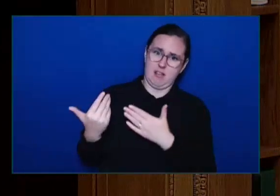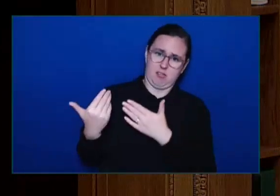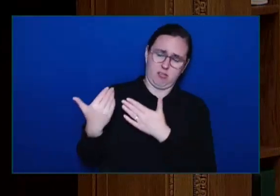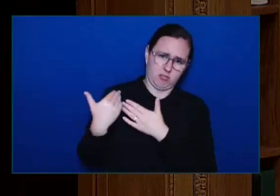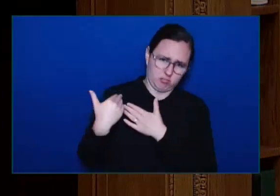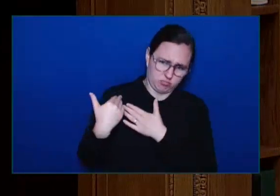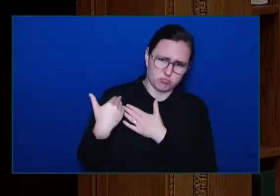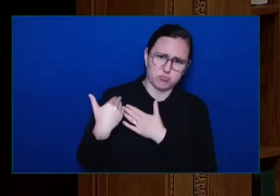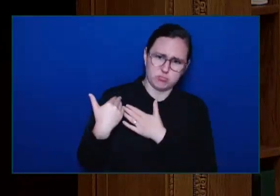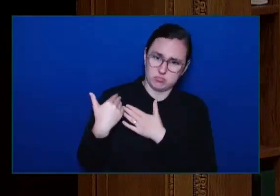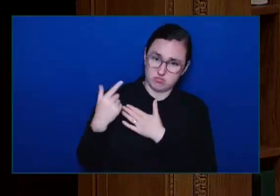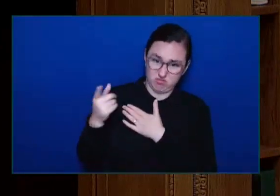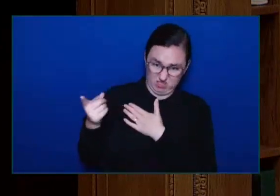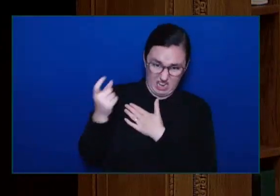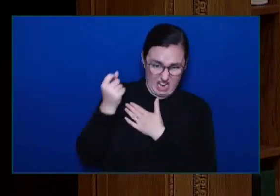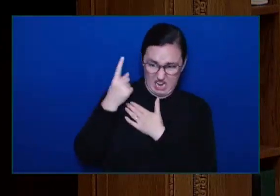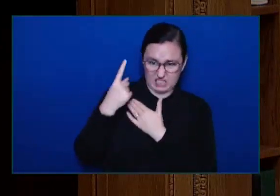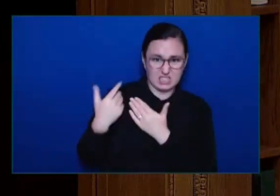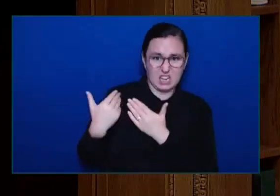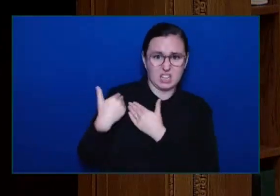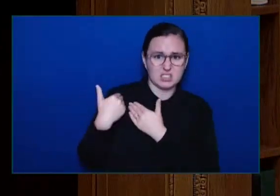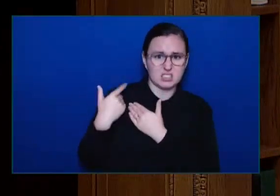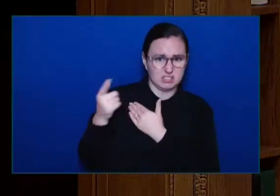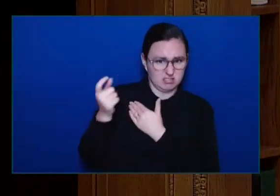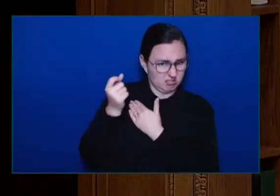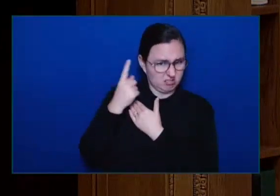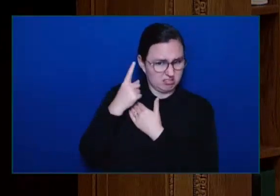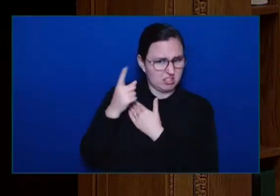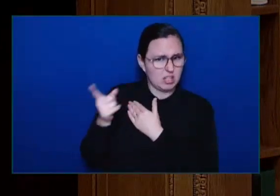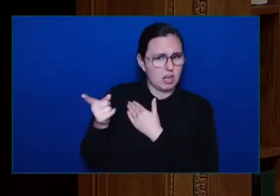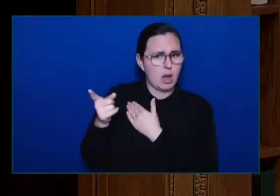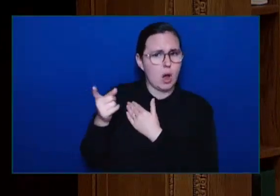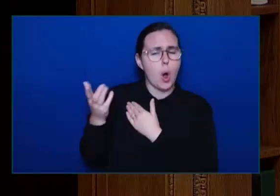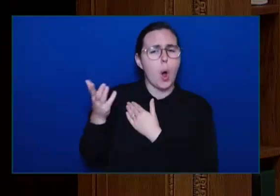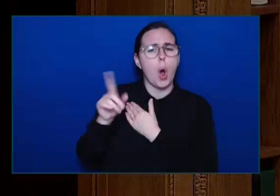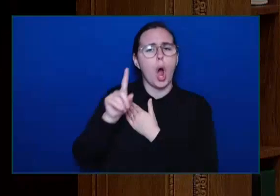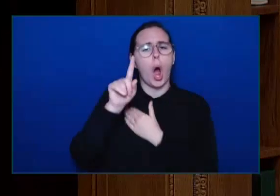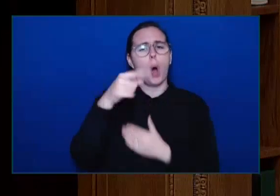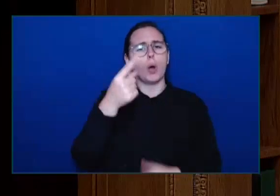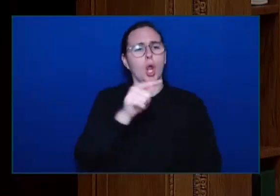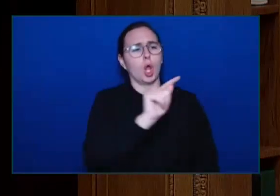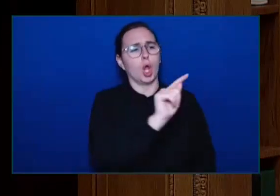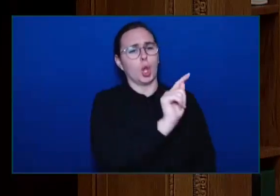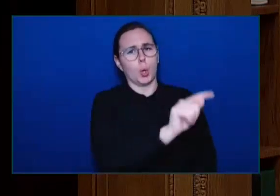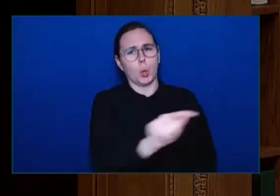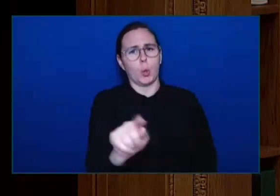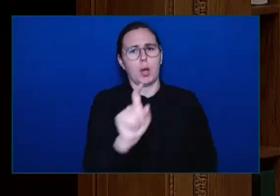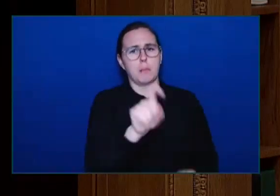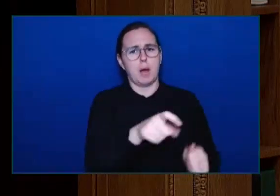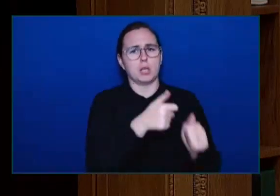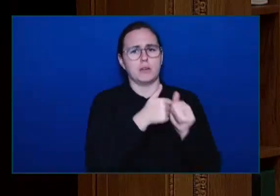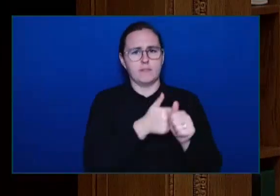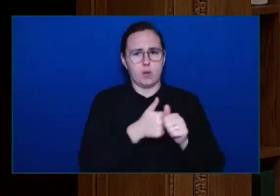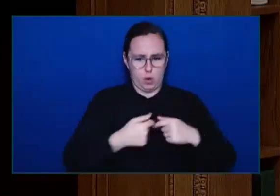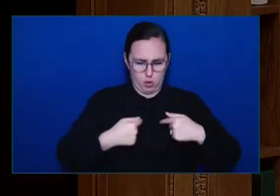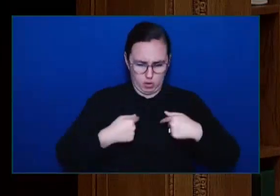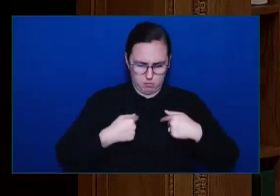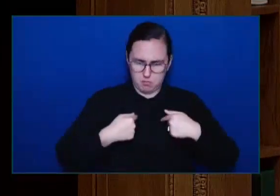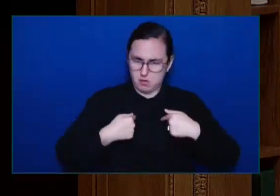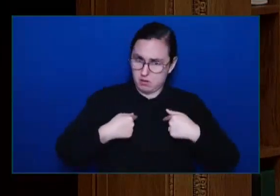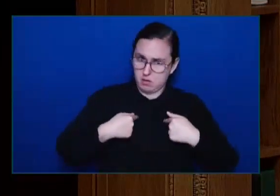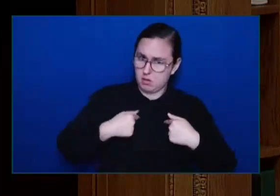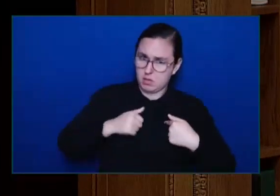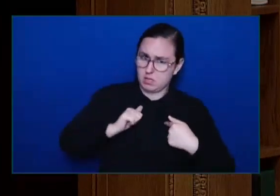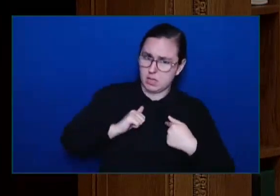principle That applies to others? Mr. Speaker And when will he stand up And take responsibility For what happened on his launch At the